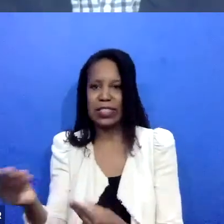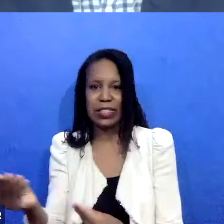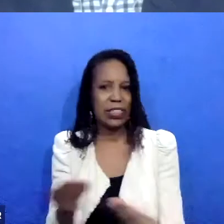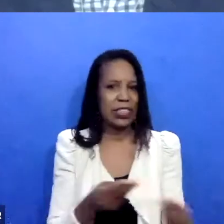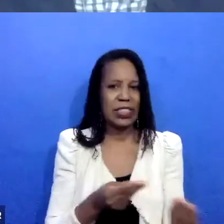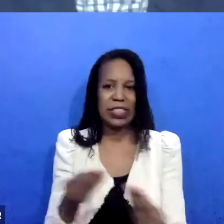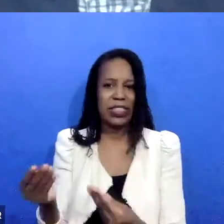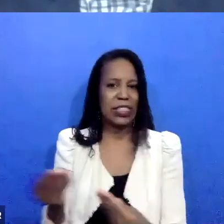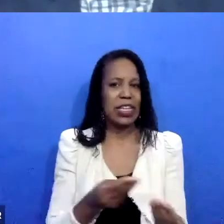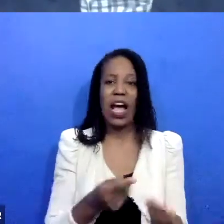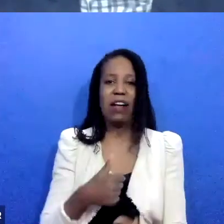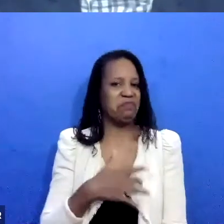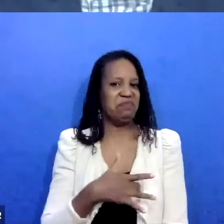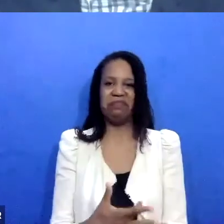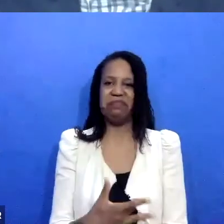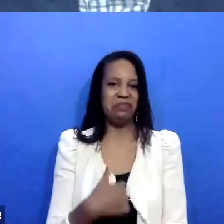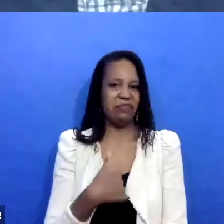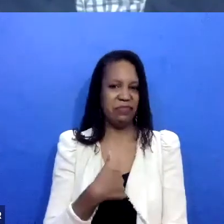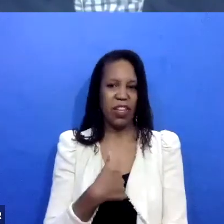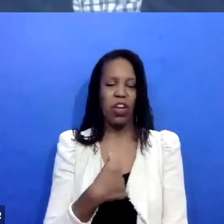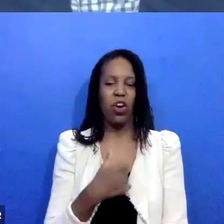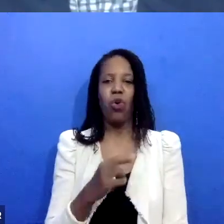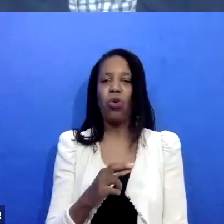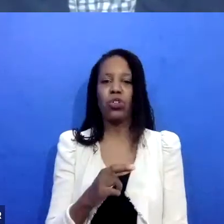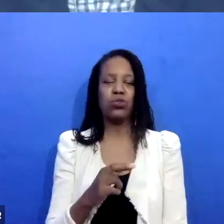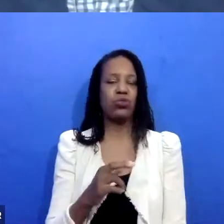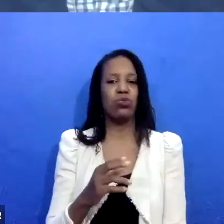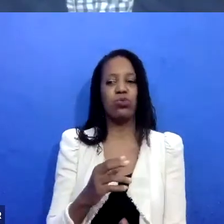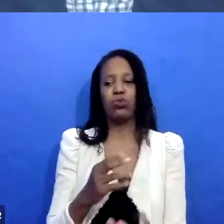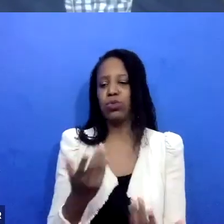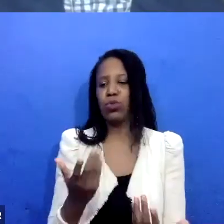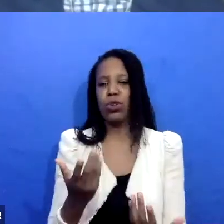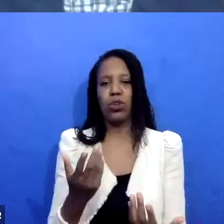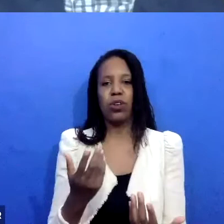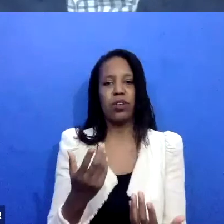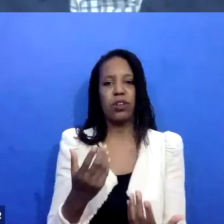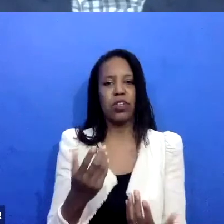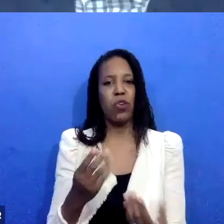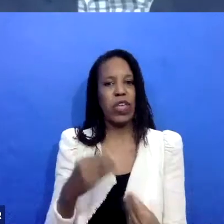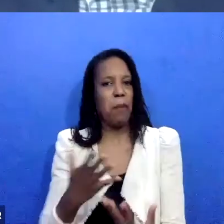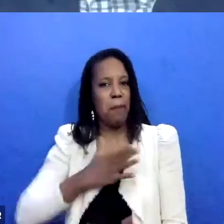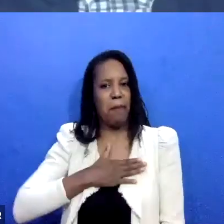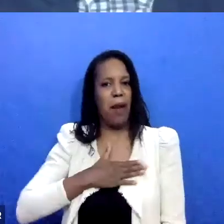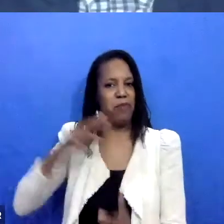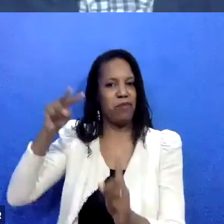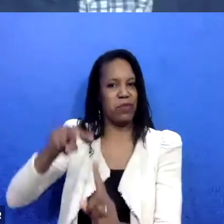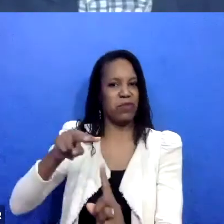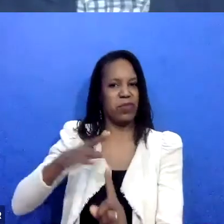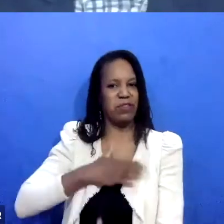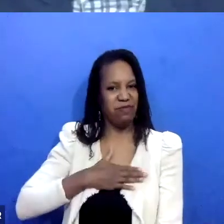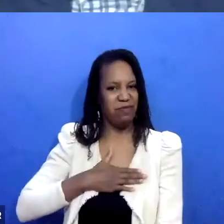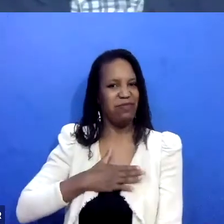anything from me and biased lens, which I have any biases and I've tried to keep them out of the circle by letting people talk directly.